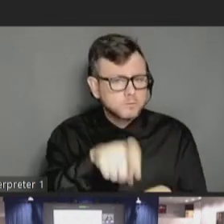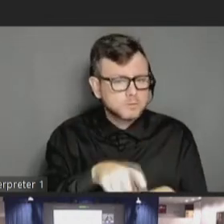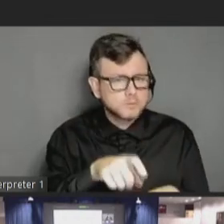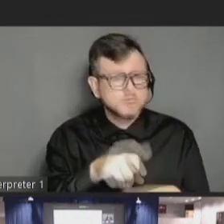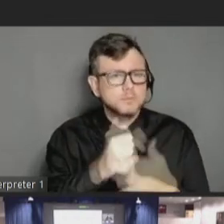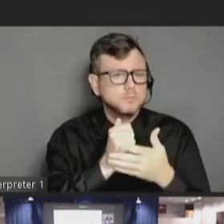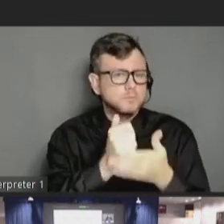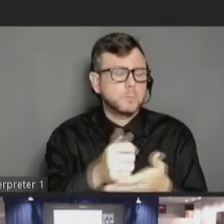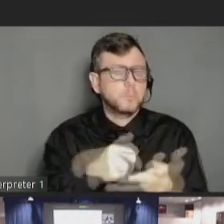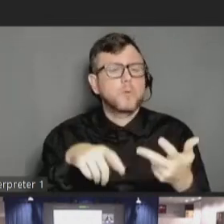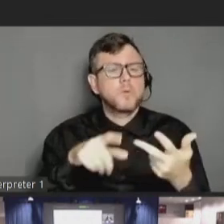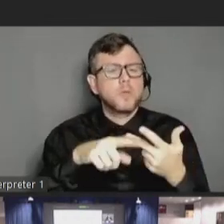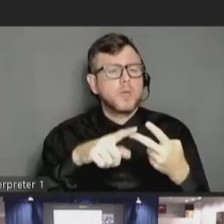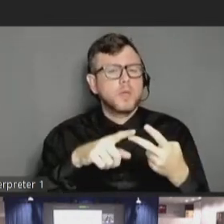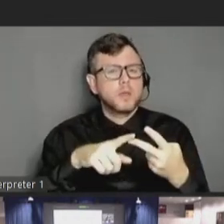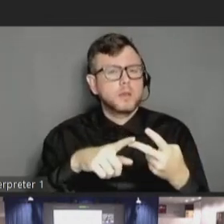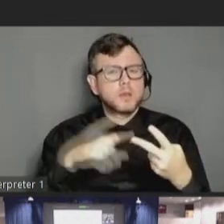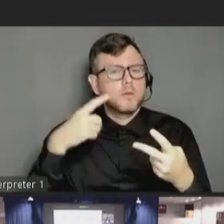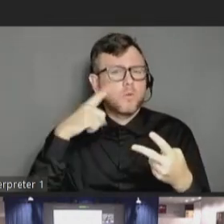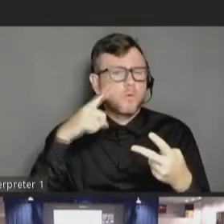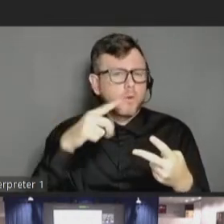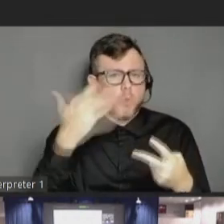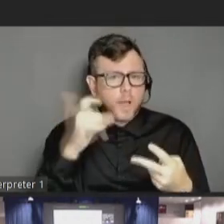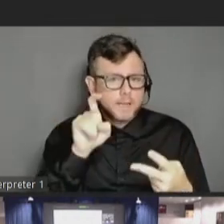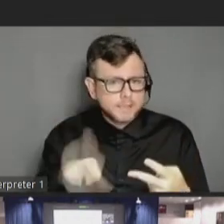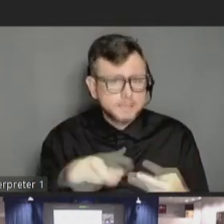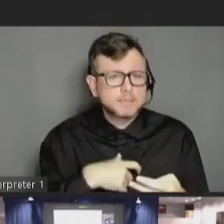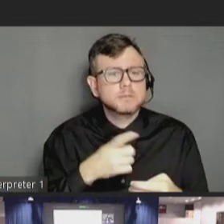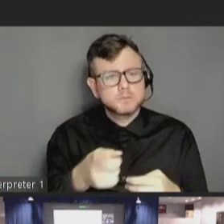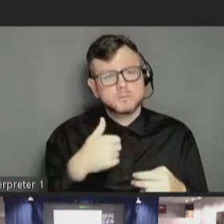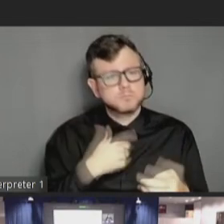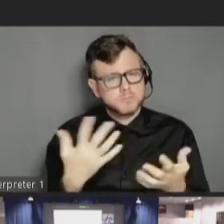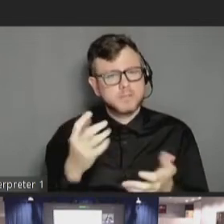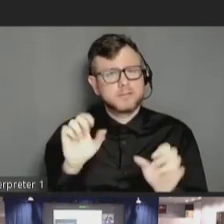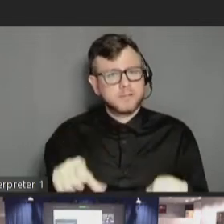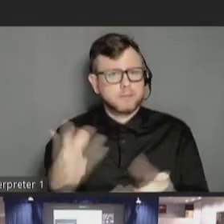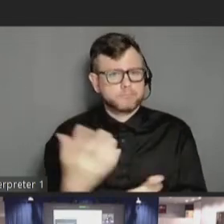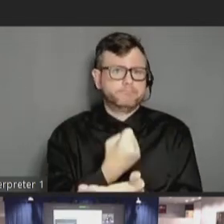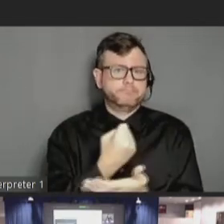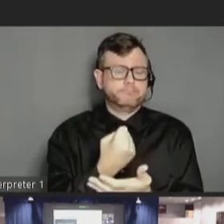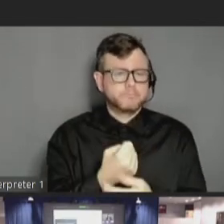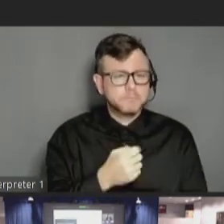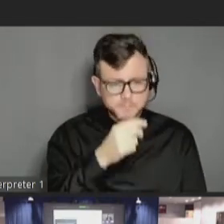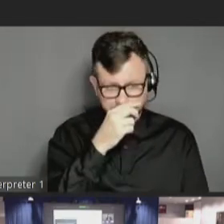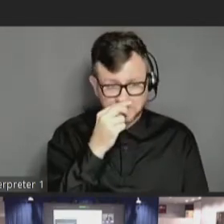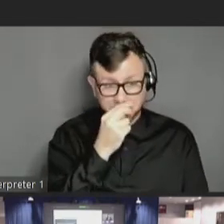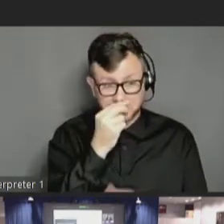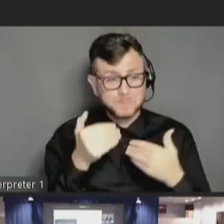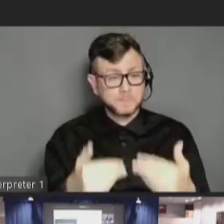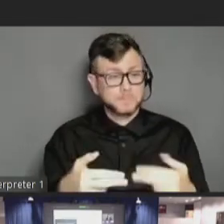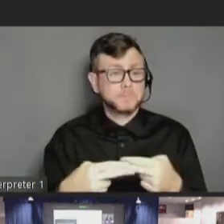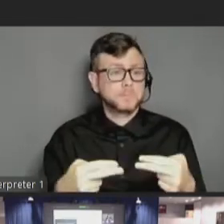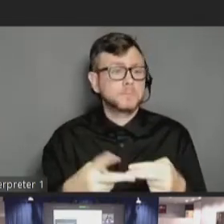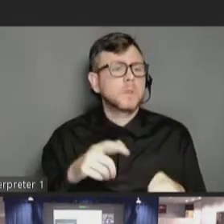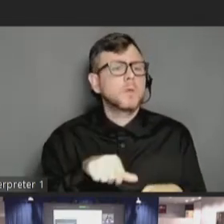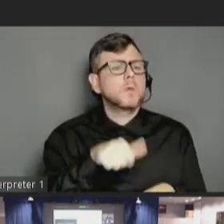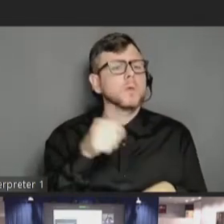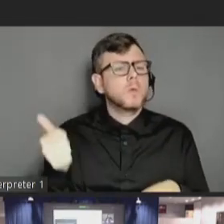information that people can take with them. Next slide, please. This is another